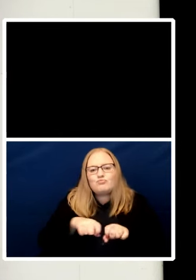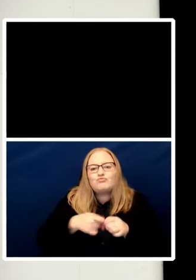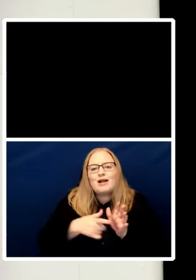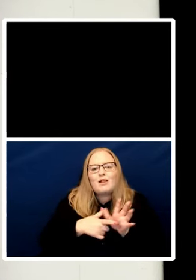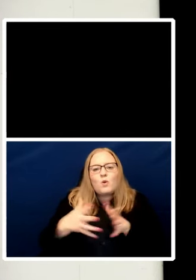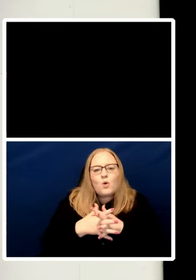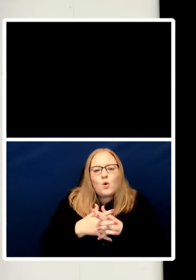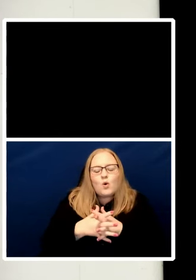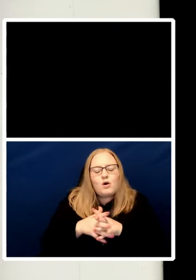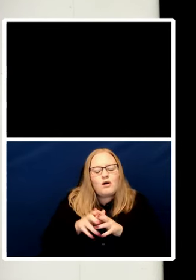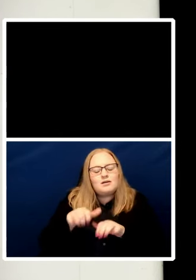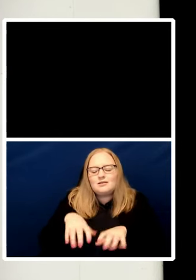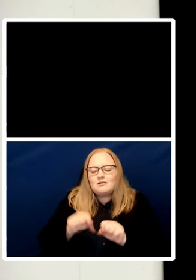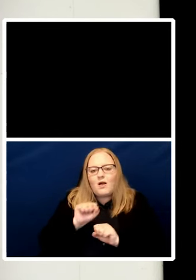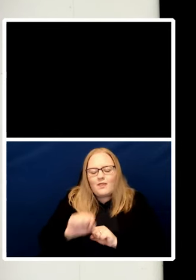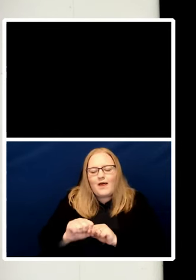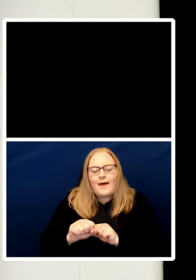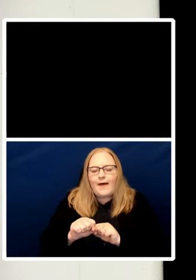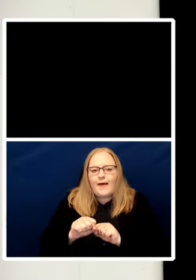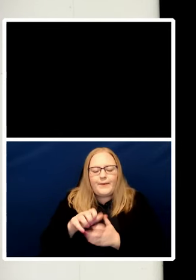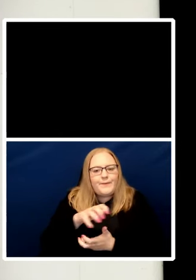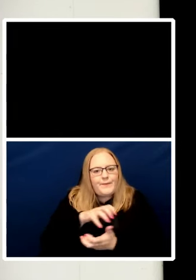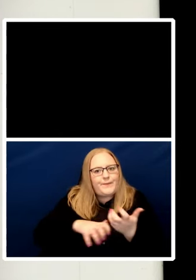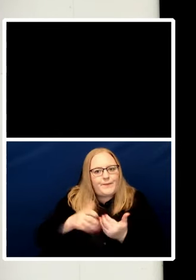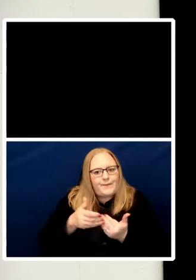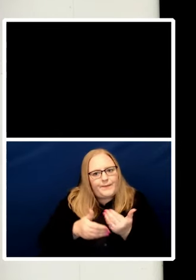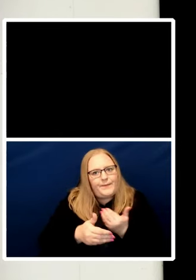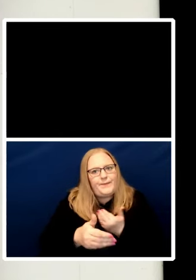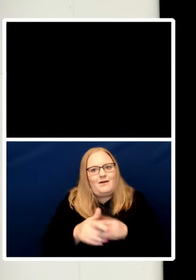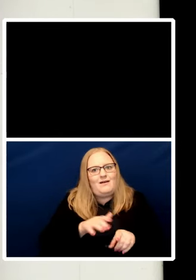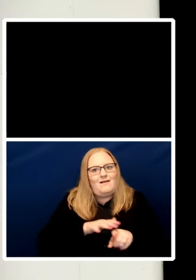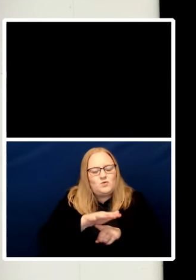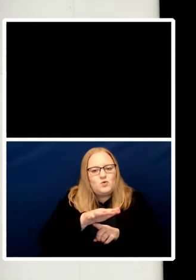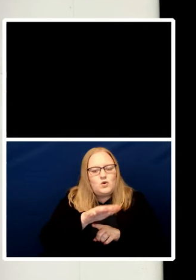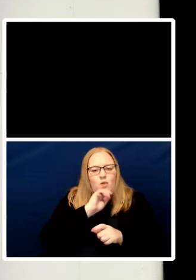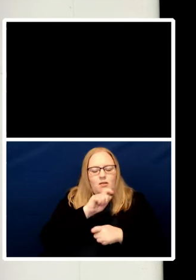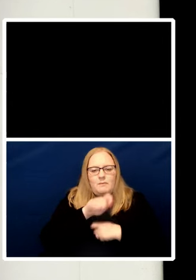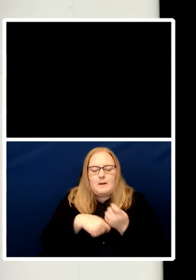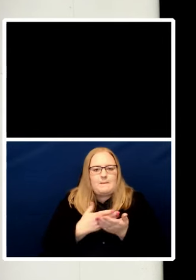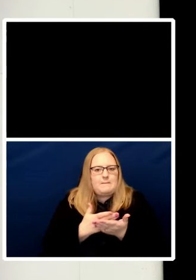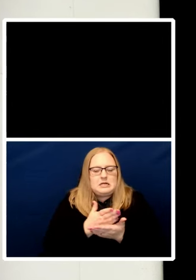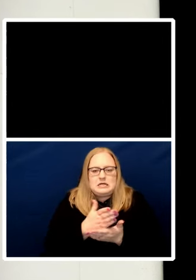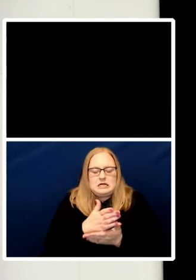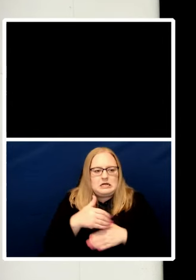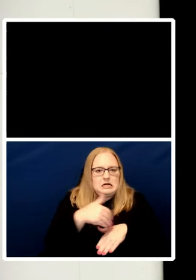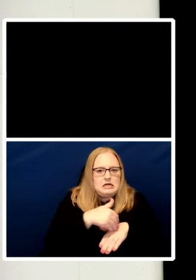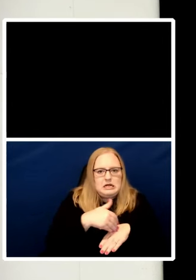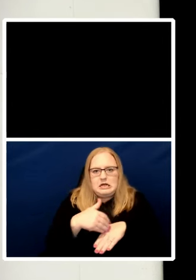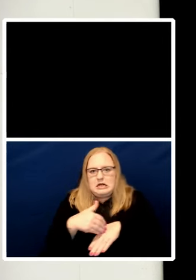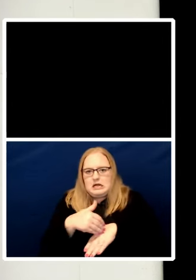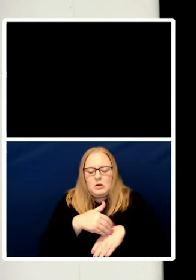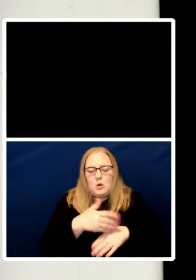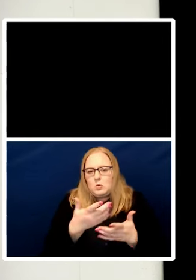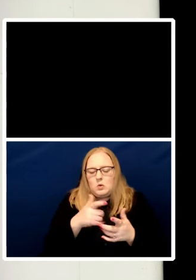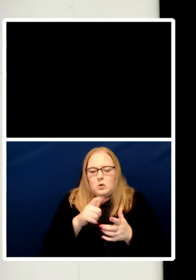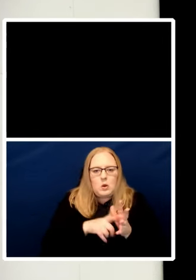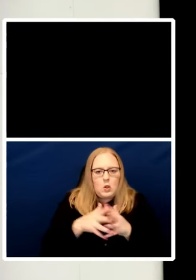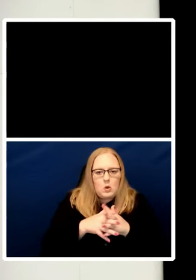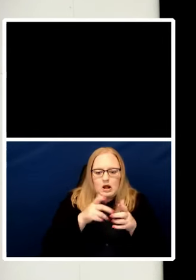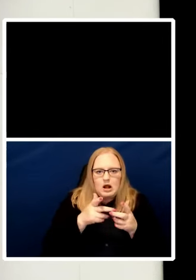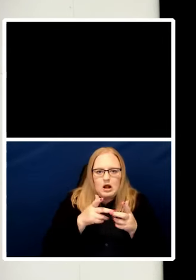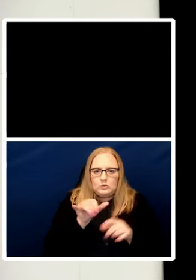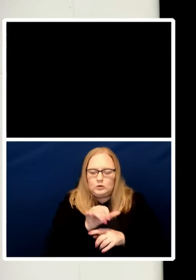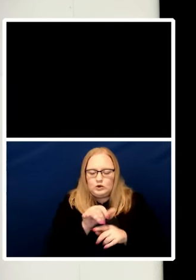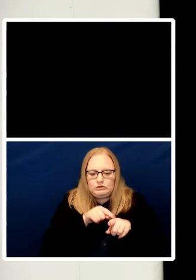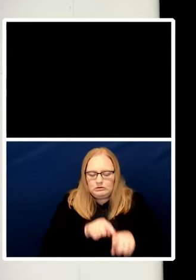I say human rights provide a significant guide even to what kind of illegal conduct